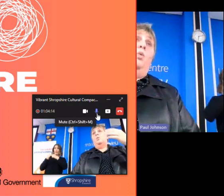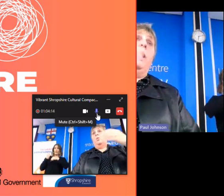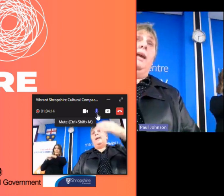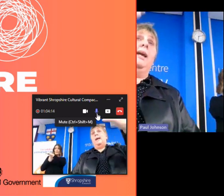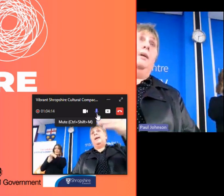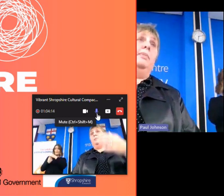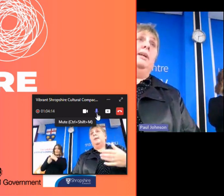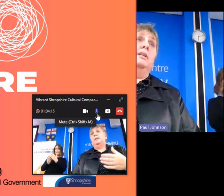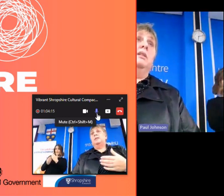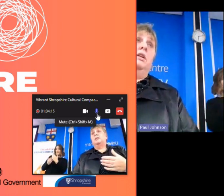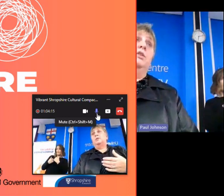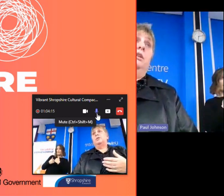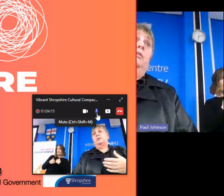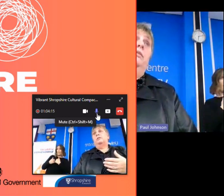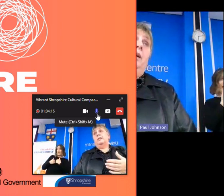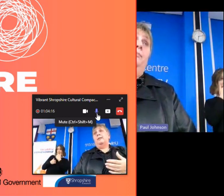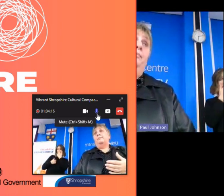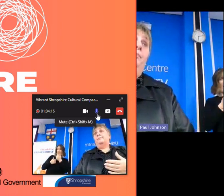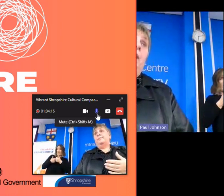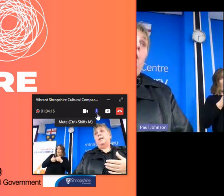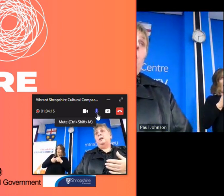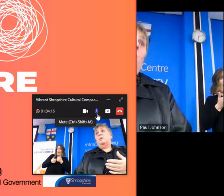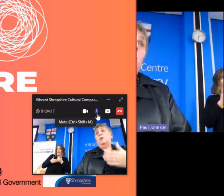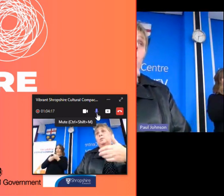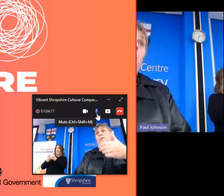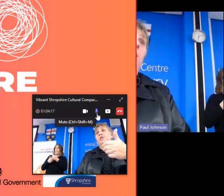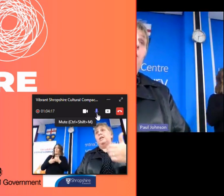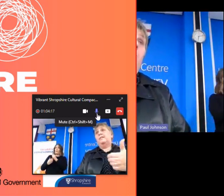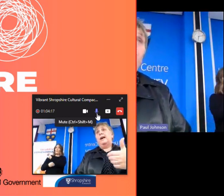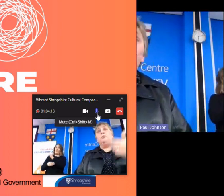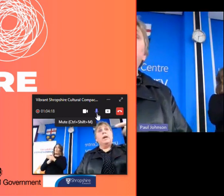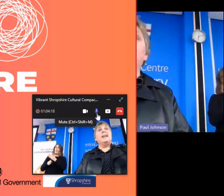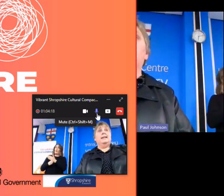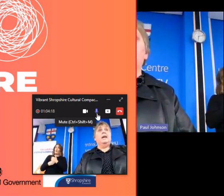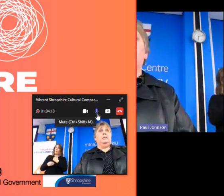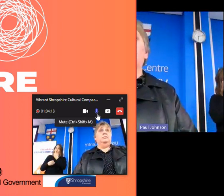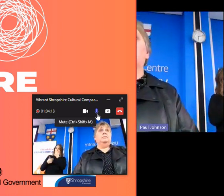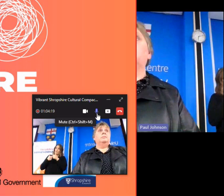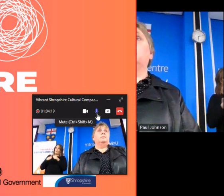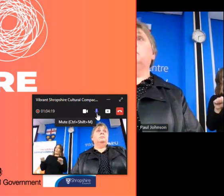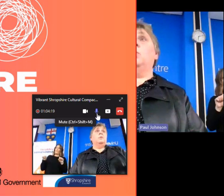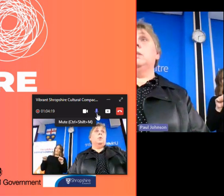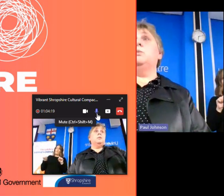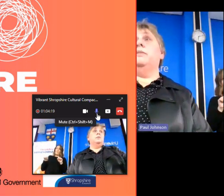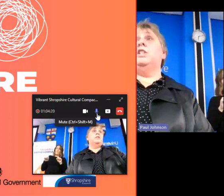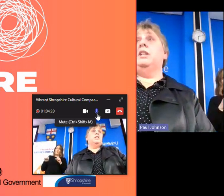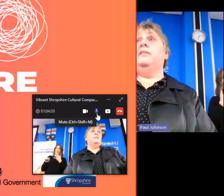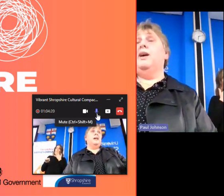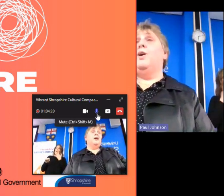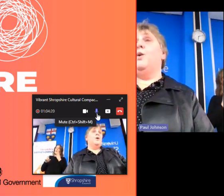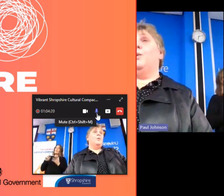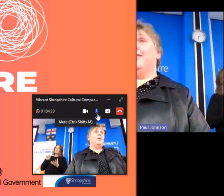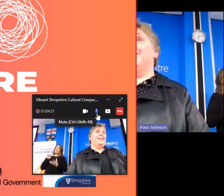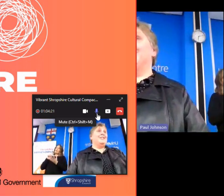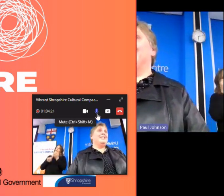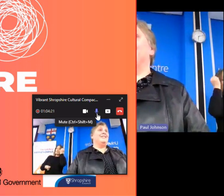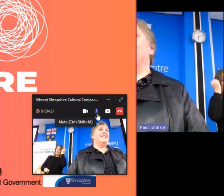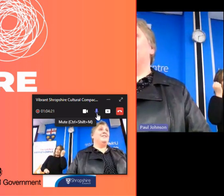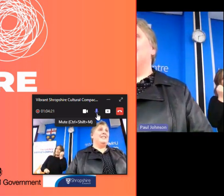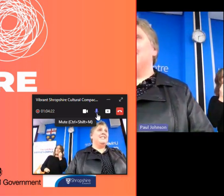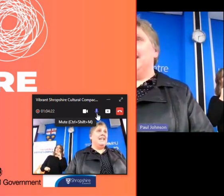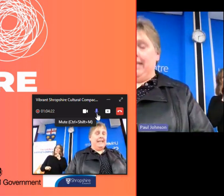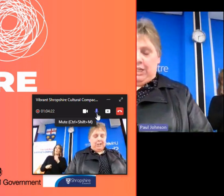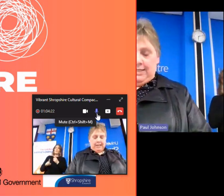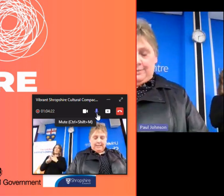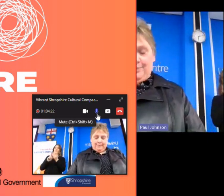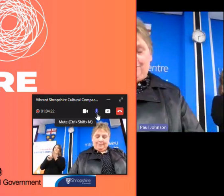actually we can be the solution for them once we've achieved that and we're getting there but once we've achieved that we then just